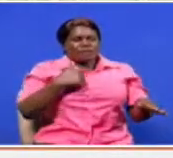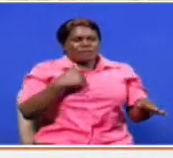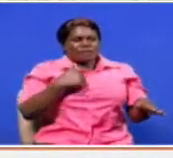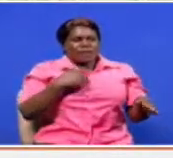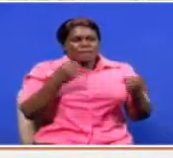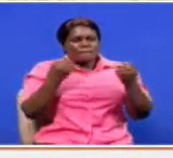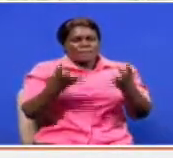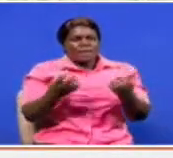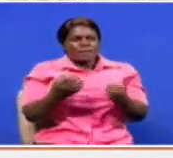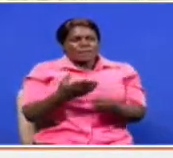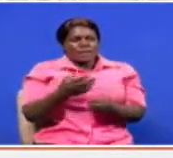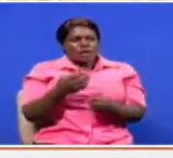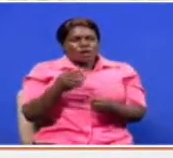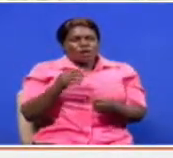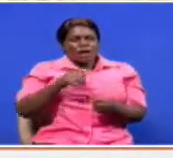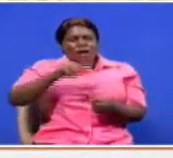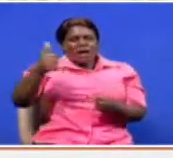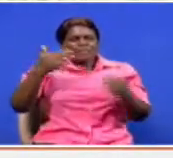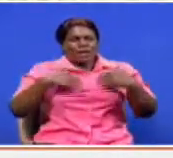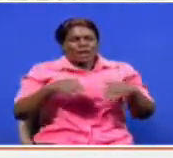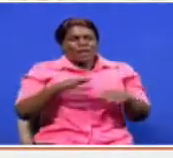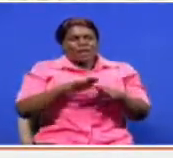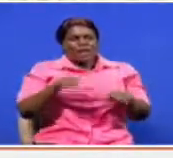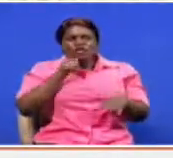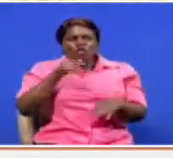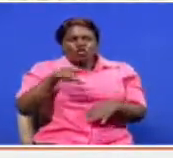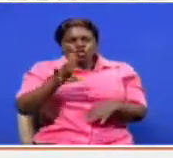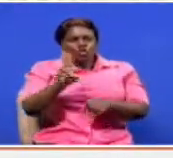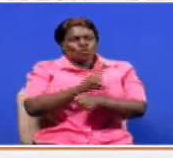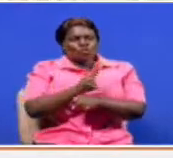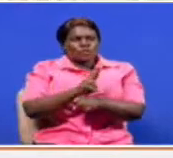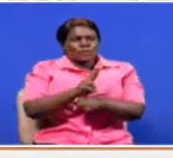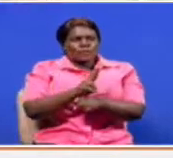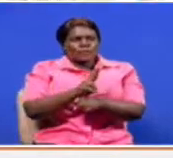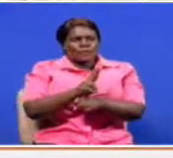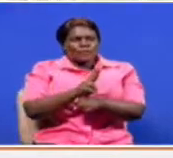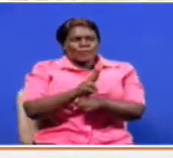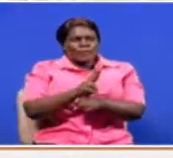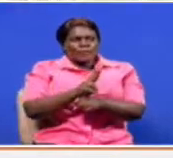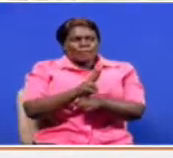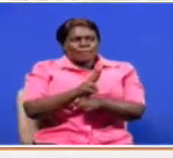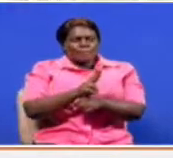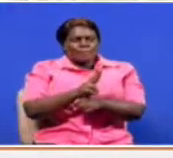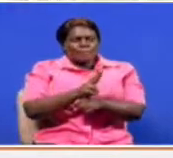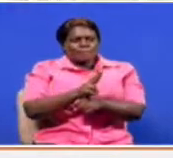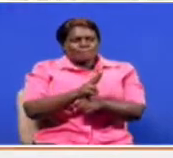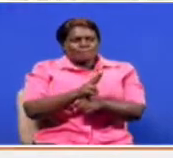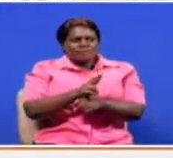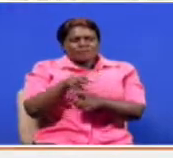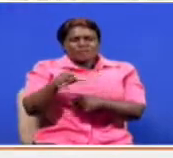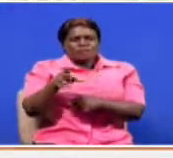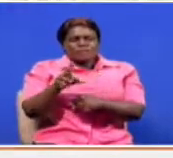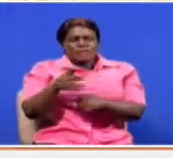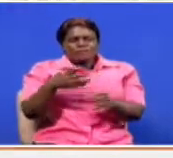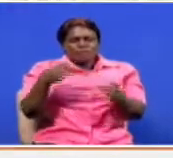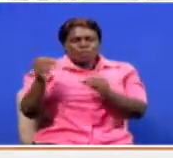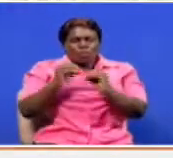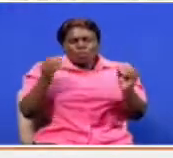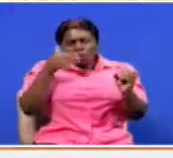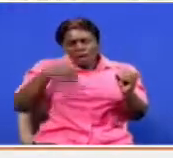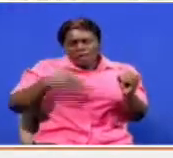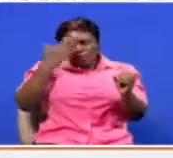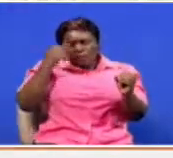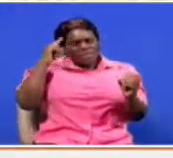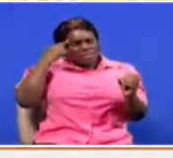fact a lot of it in the hands of foreigners. That land is not even used by the way among the pastoralists. Why should they go hungry? So